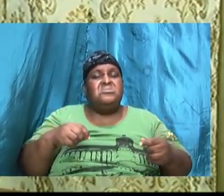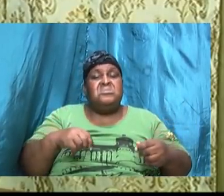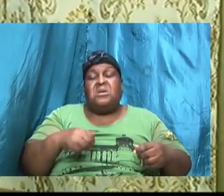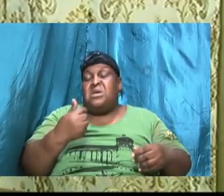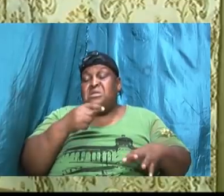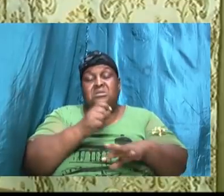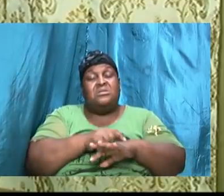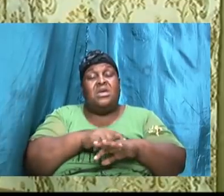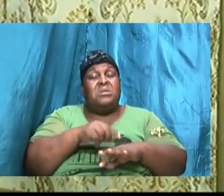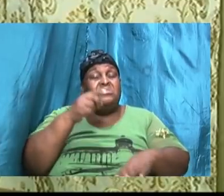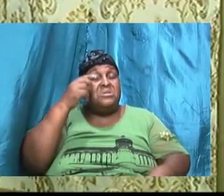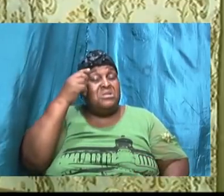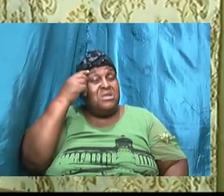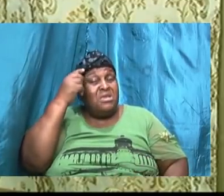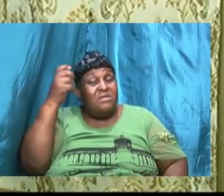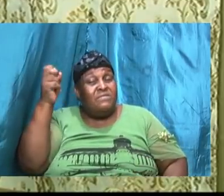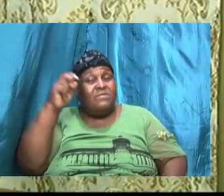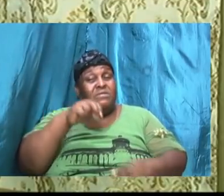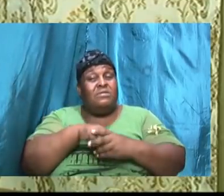is your will